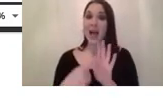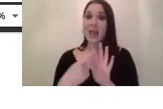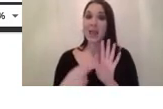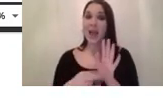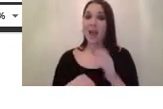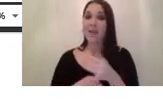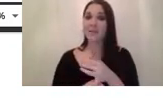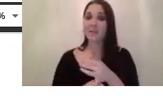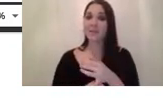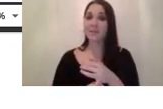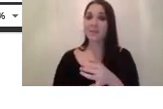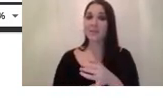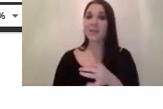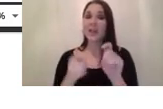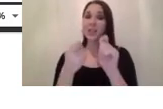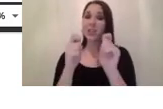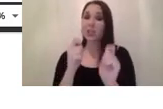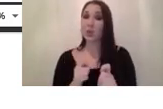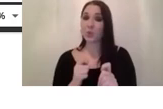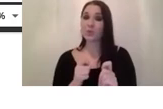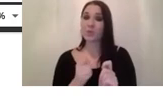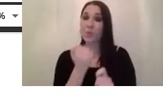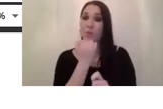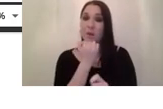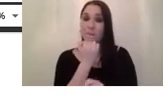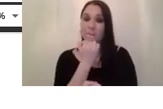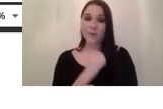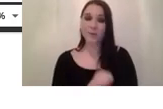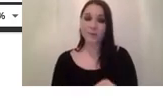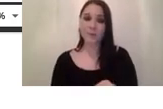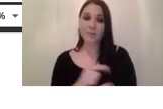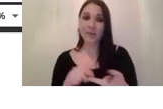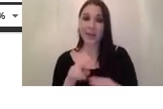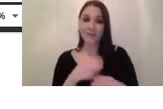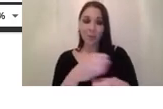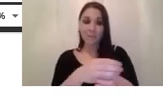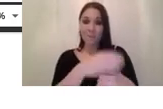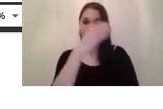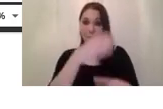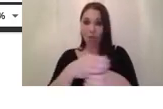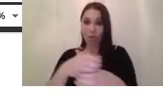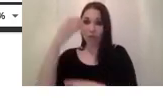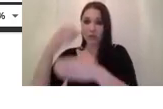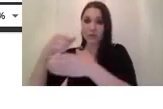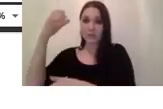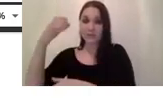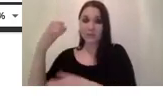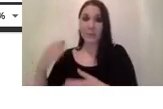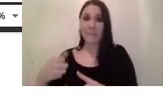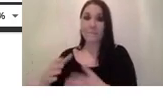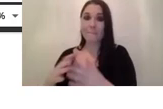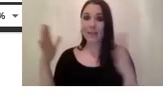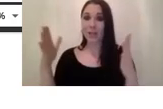can be tuned in the sense of the young number such that if the bottles are let's say uh bigger or smaller